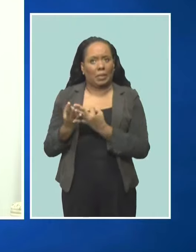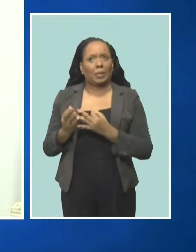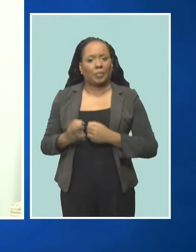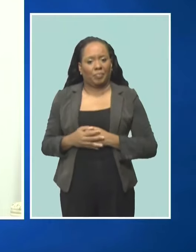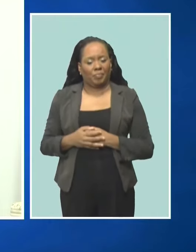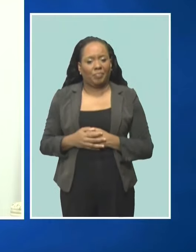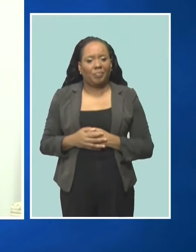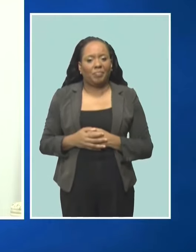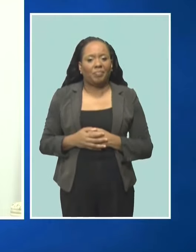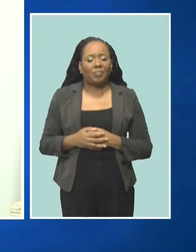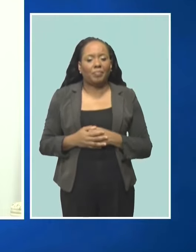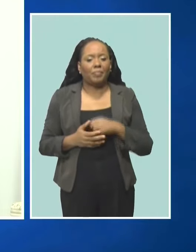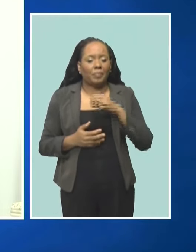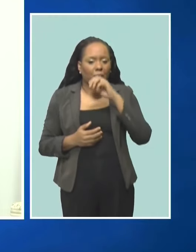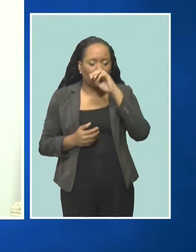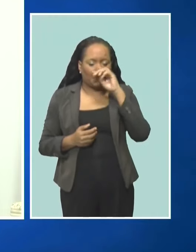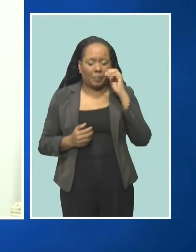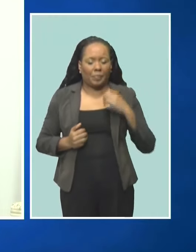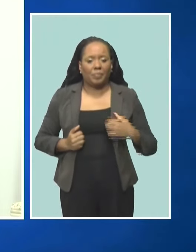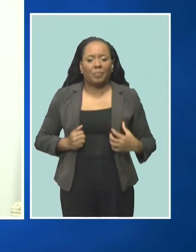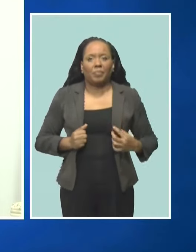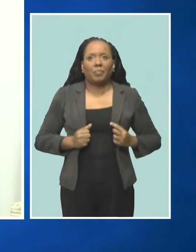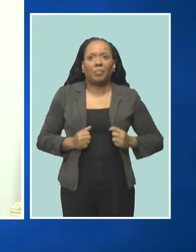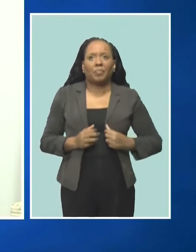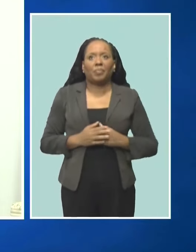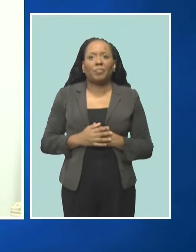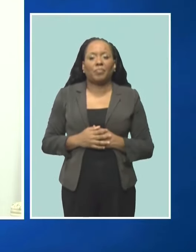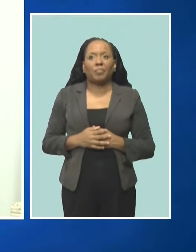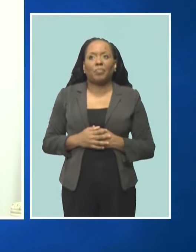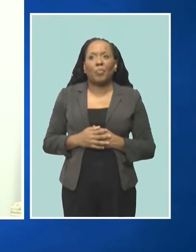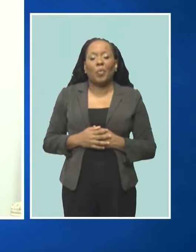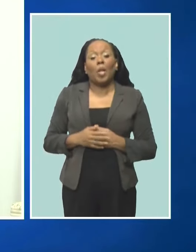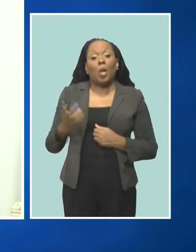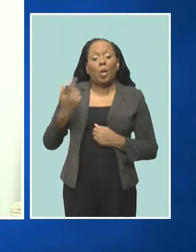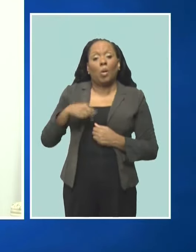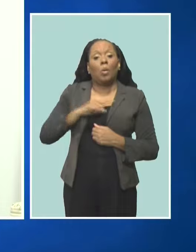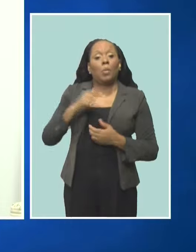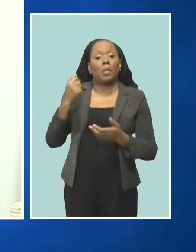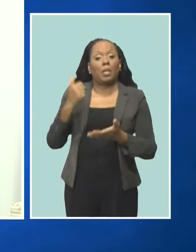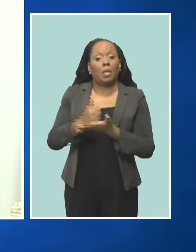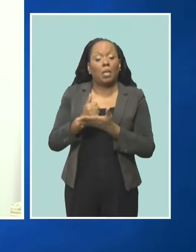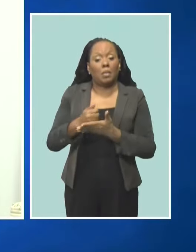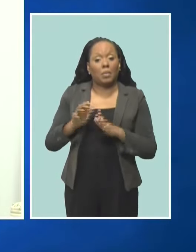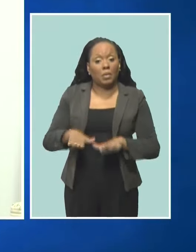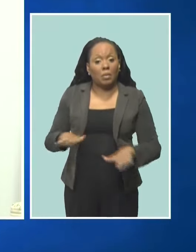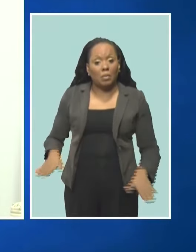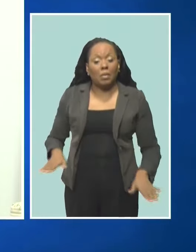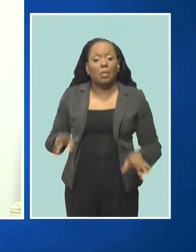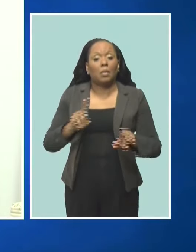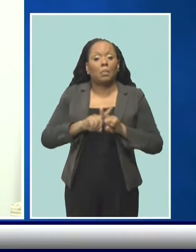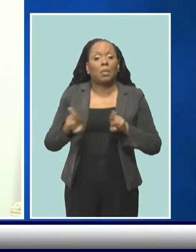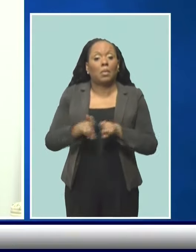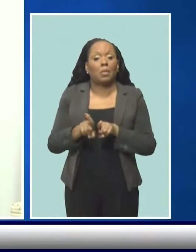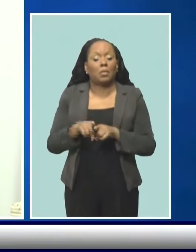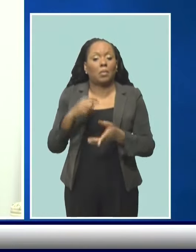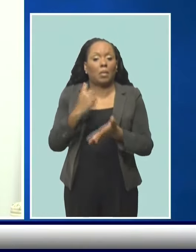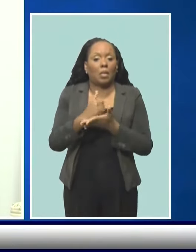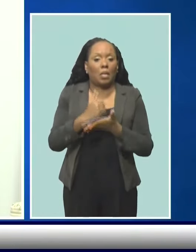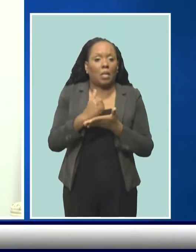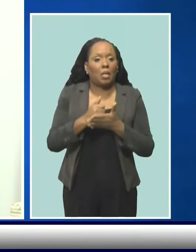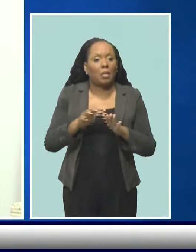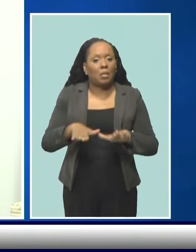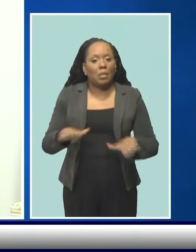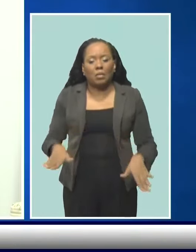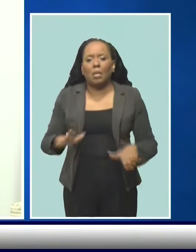the impact on not only the child but the family as well and how best we can assist in care of